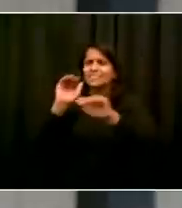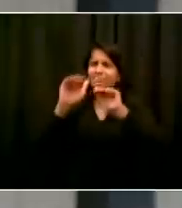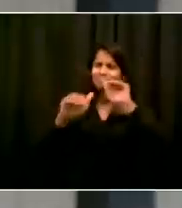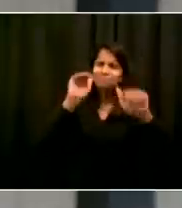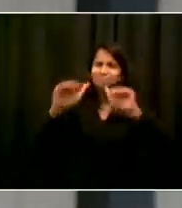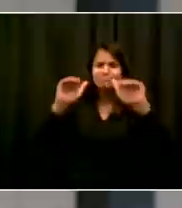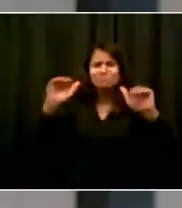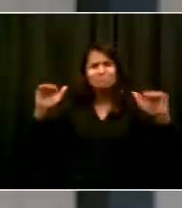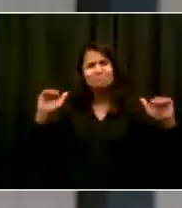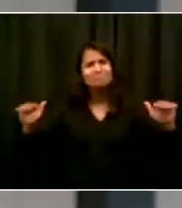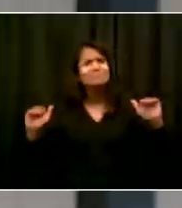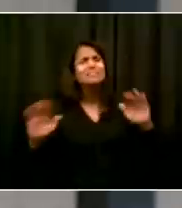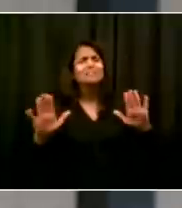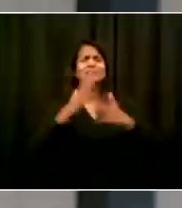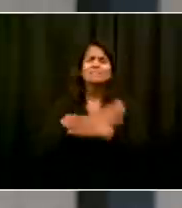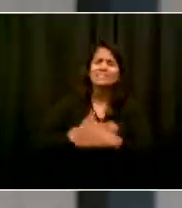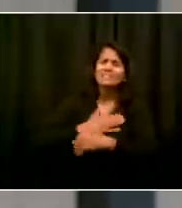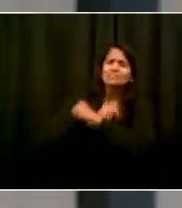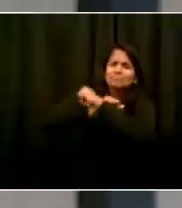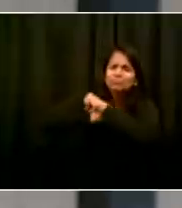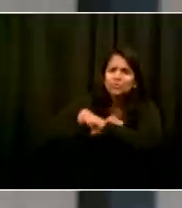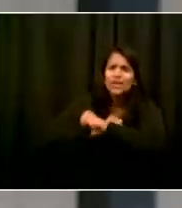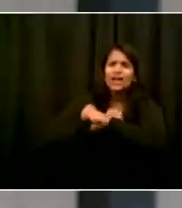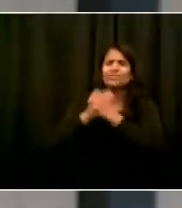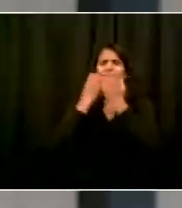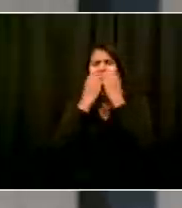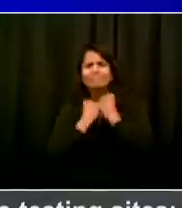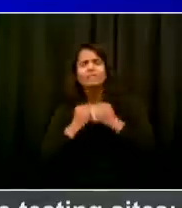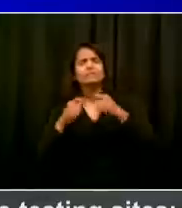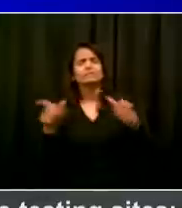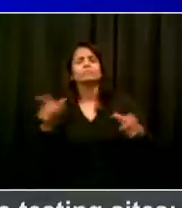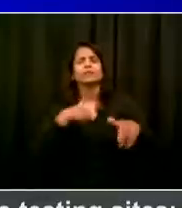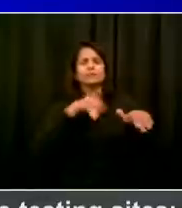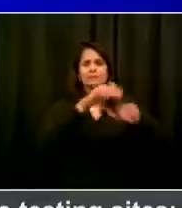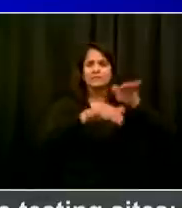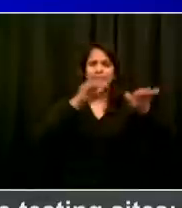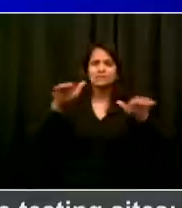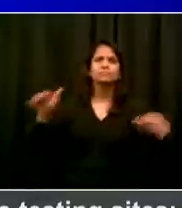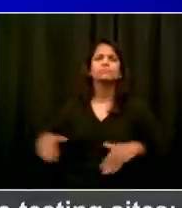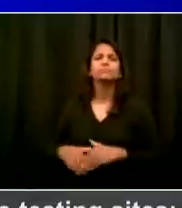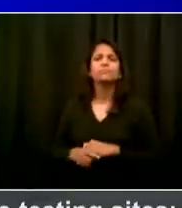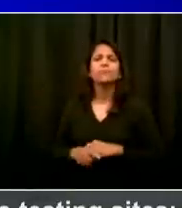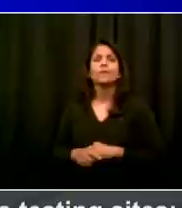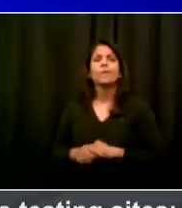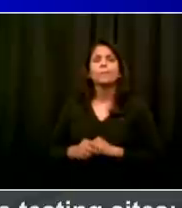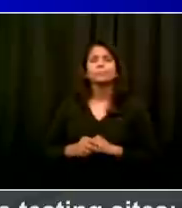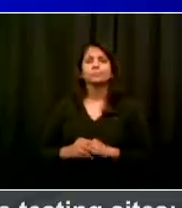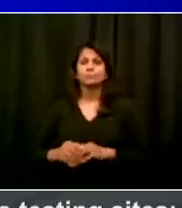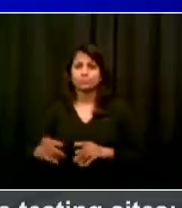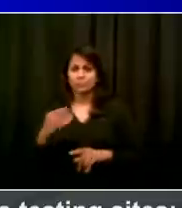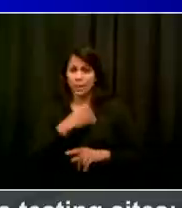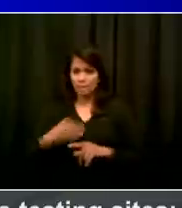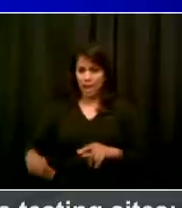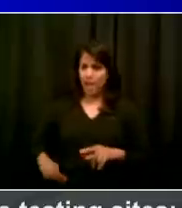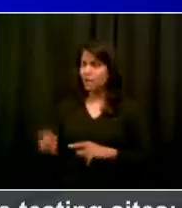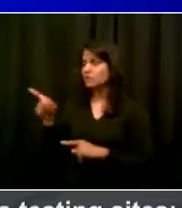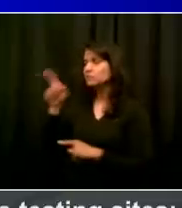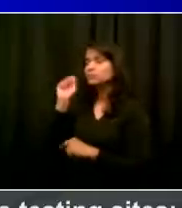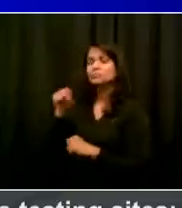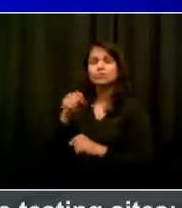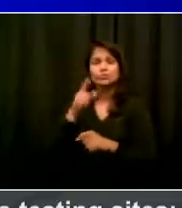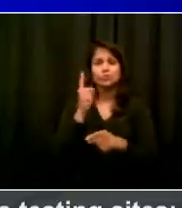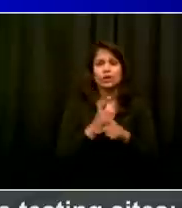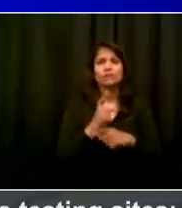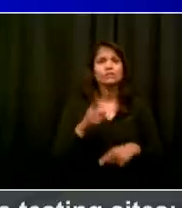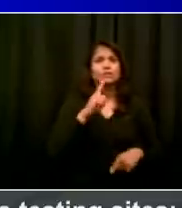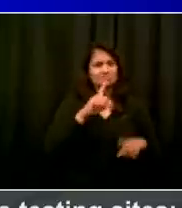said, testing, testing, testing. And he has told us to do everything possible to increase the amount of testing that's